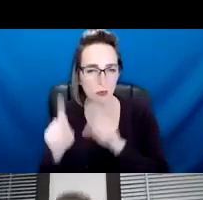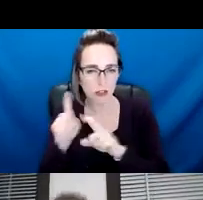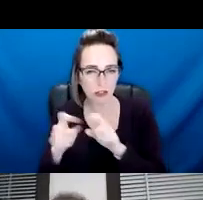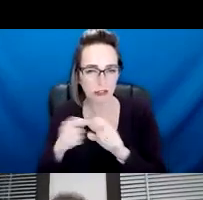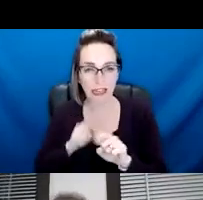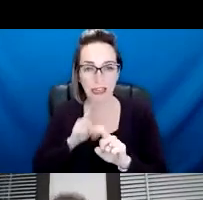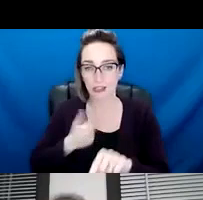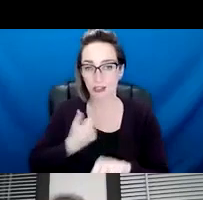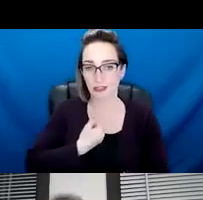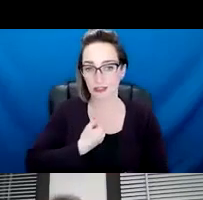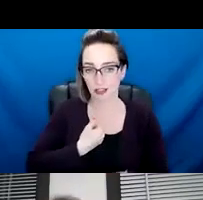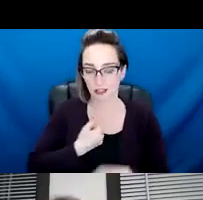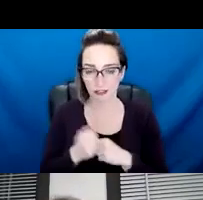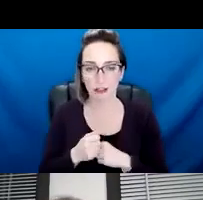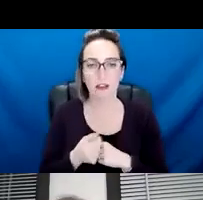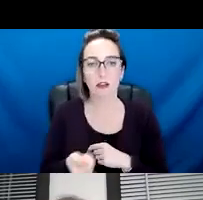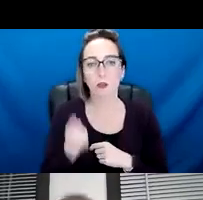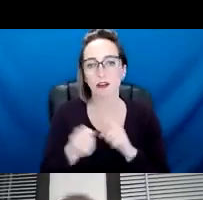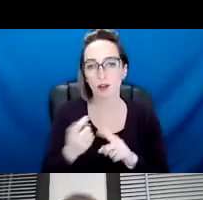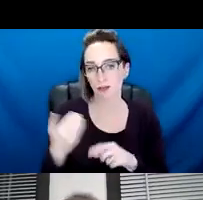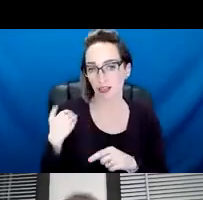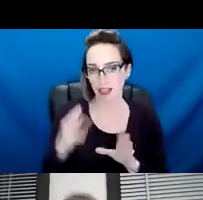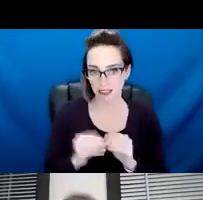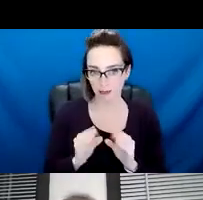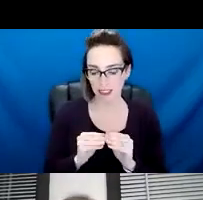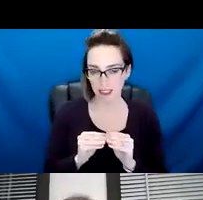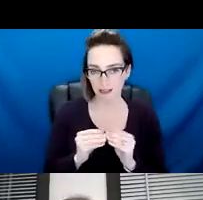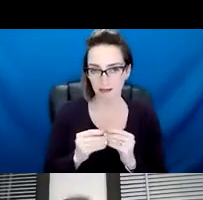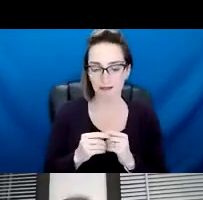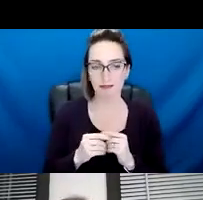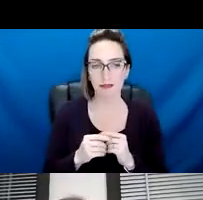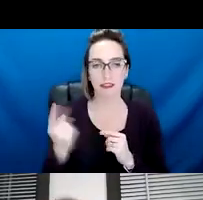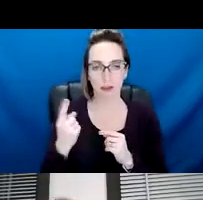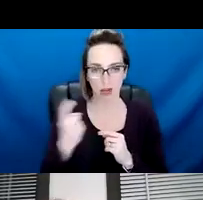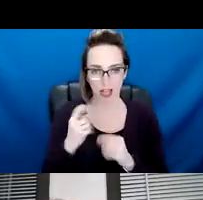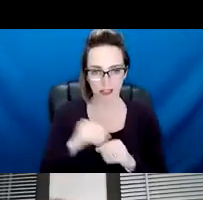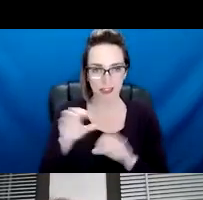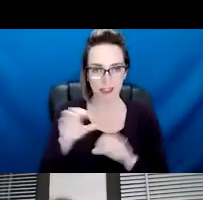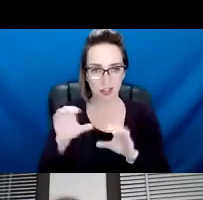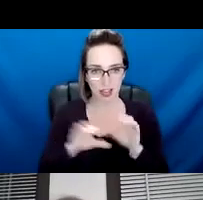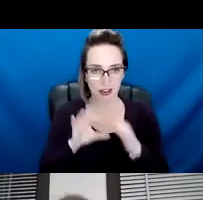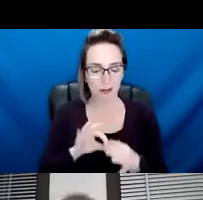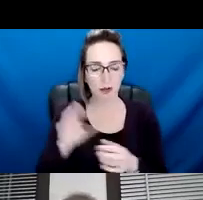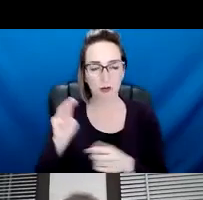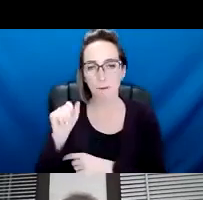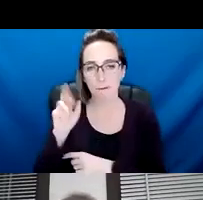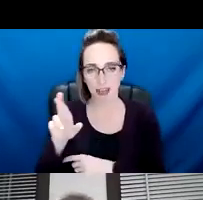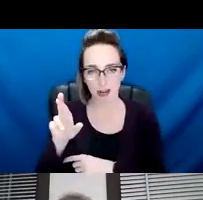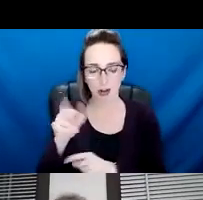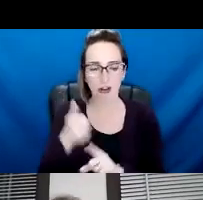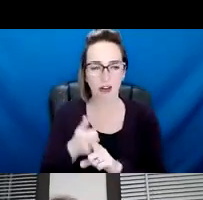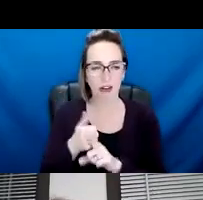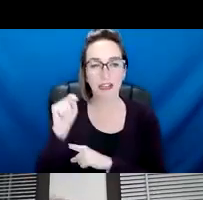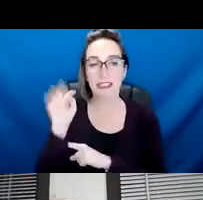um, from, from the last meeting, um, that was, uh, asked in the chat around the mayor's, um, task forces,